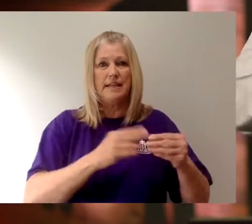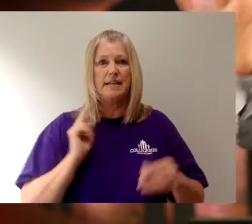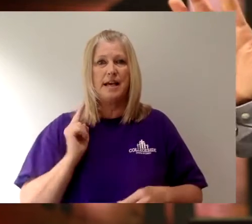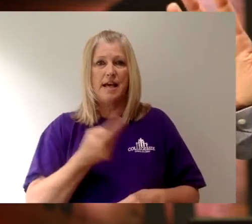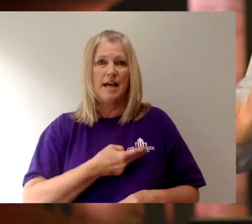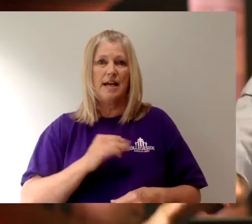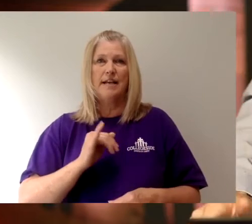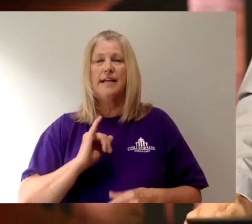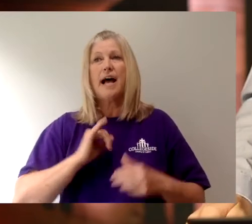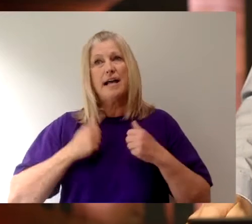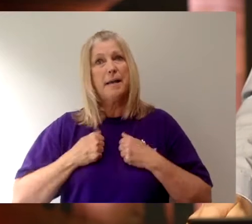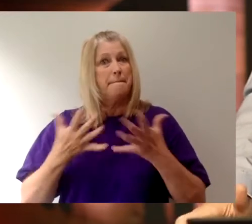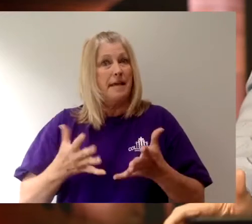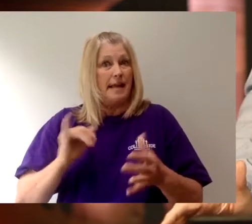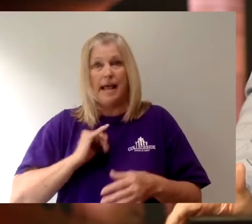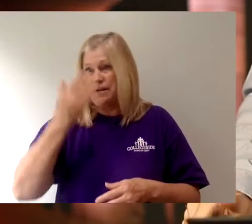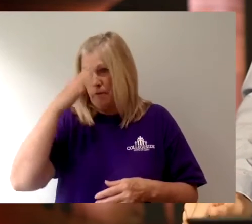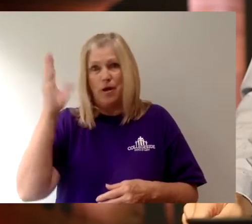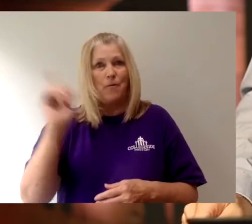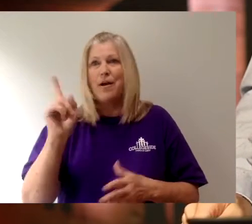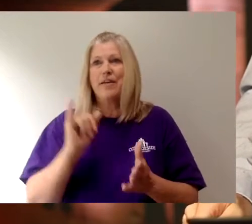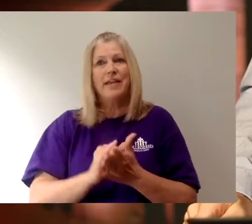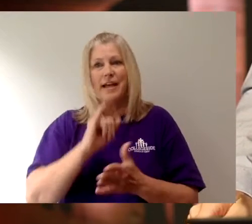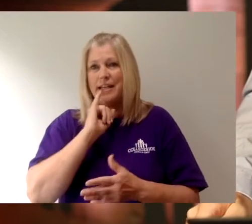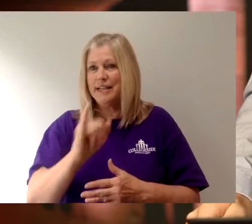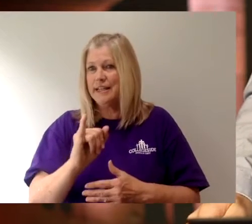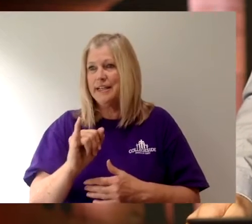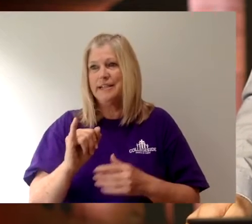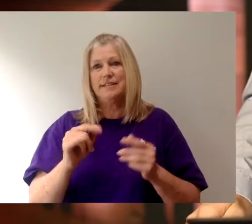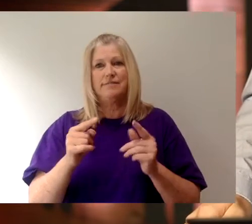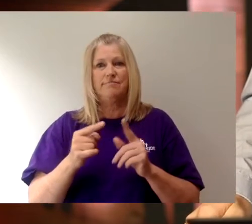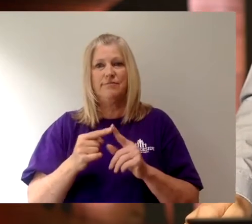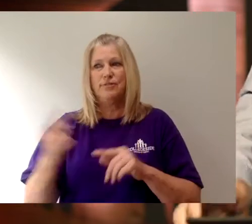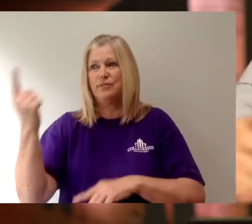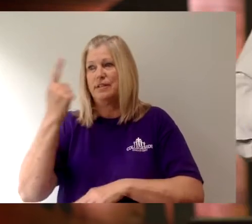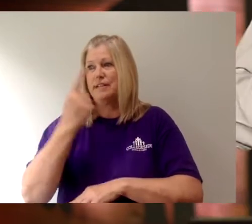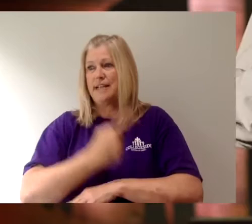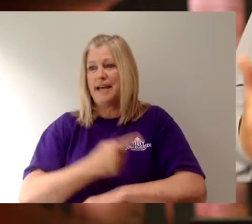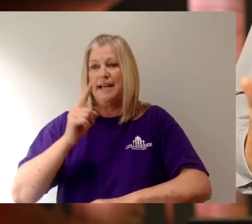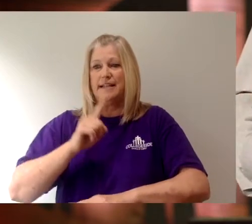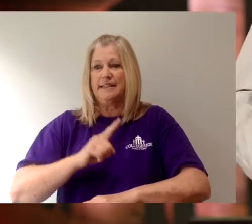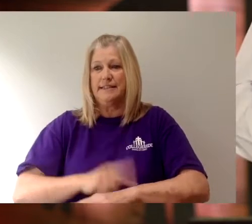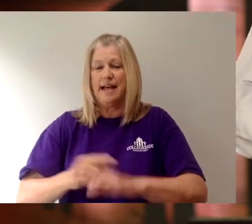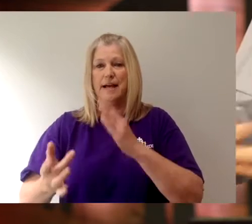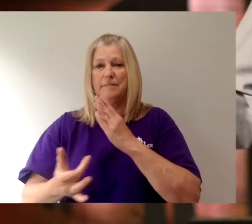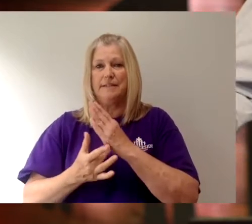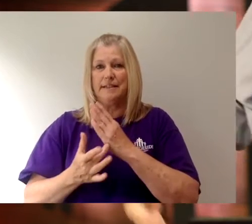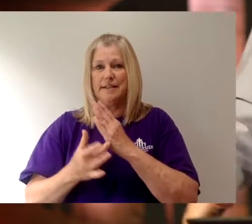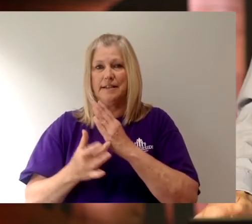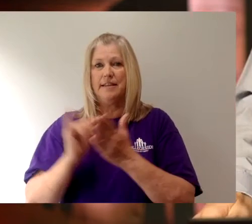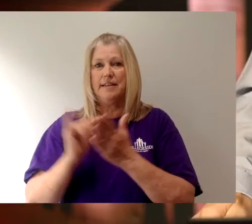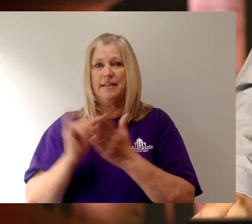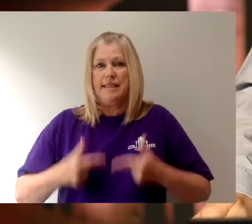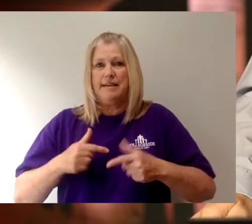God, I freely admit that I don't know where that is in regard to the day that we live in and technology. I